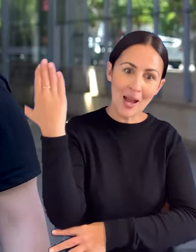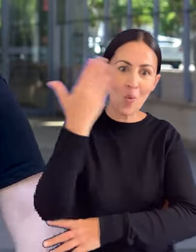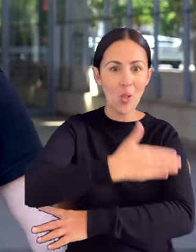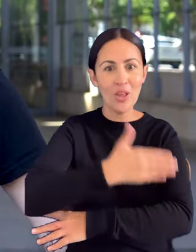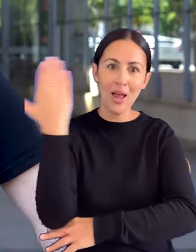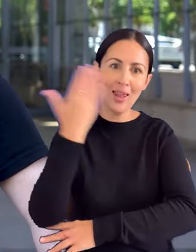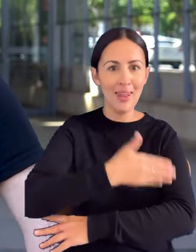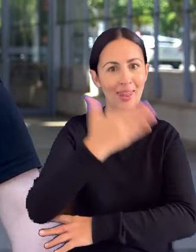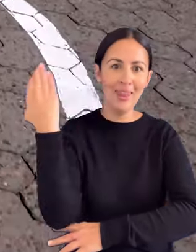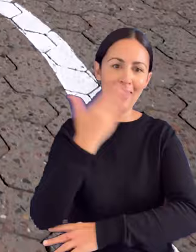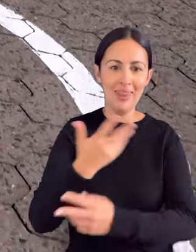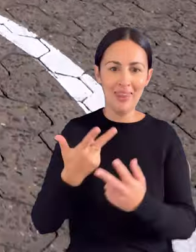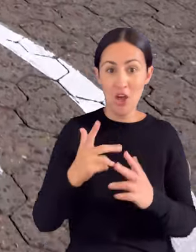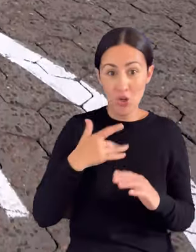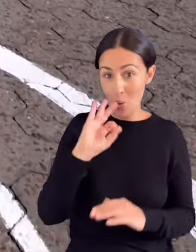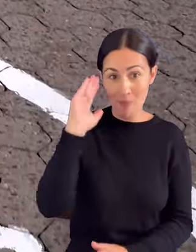I don't mind.